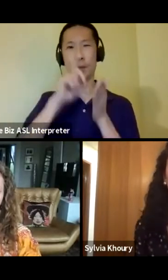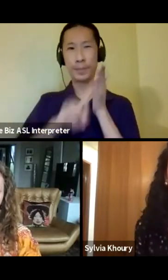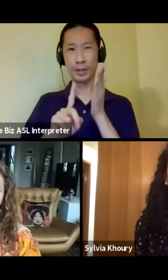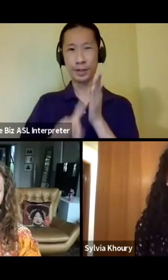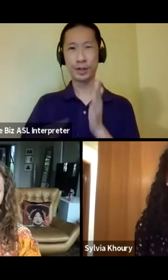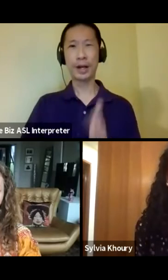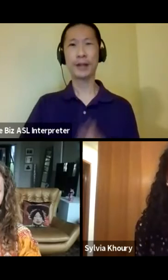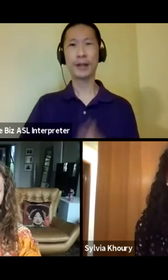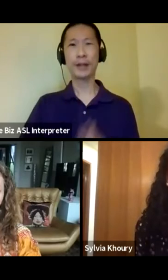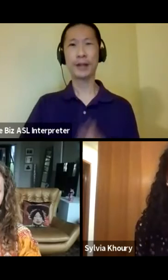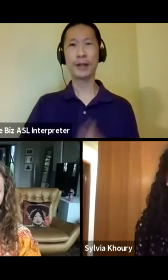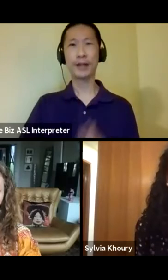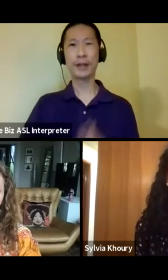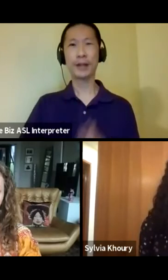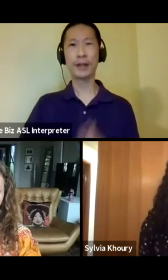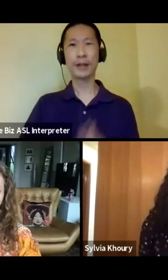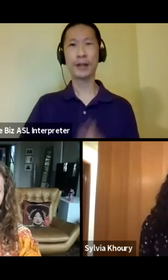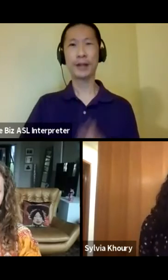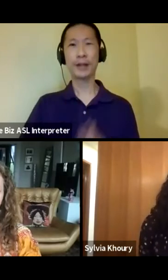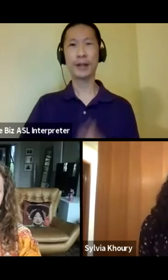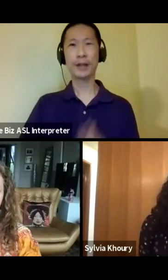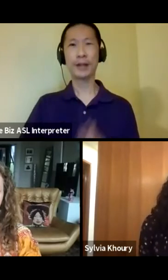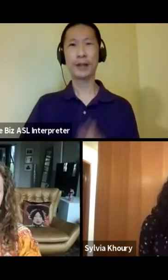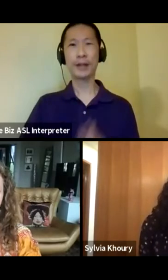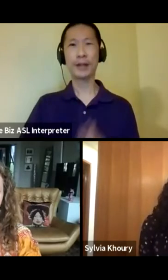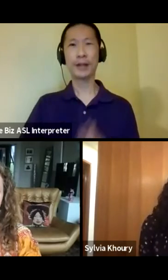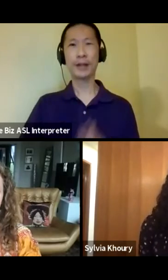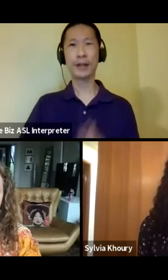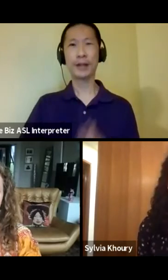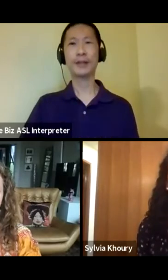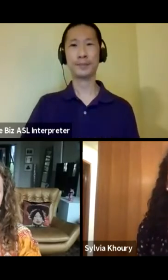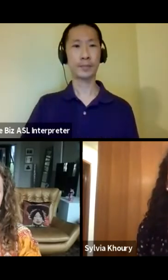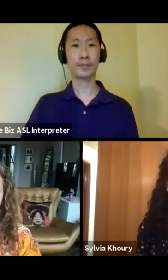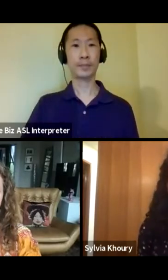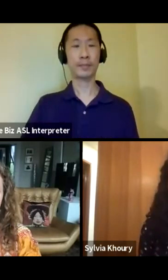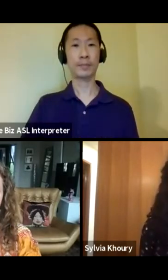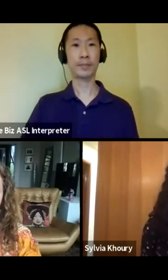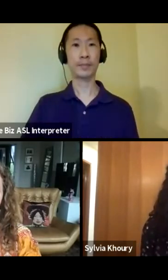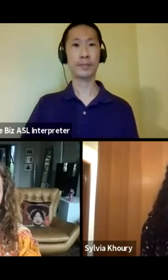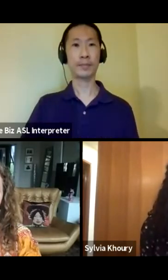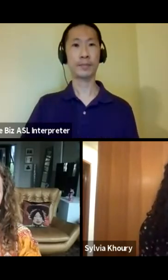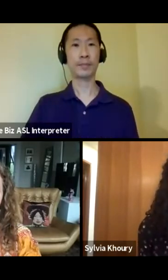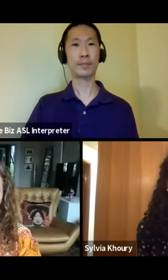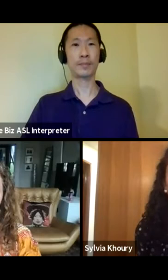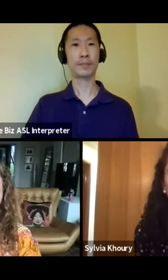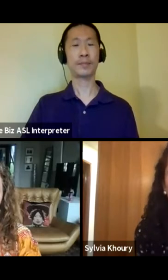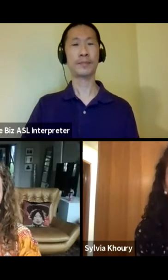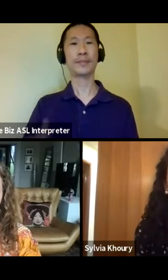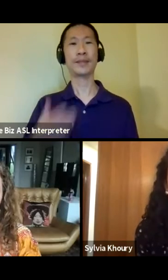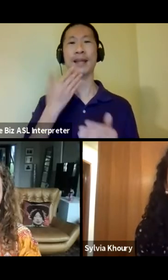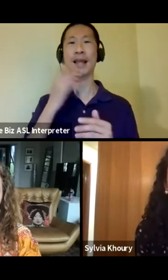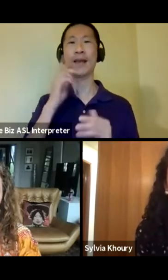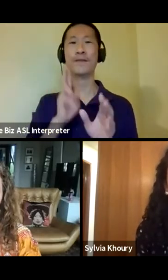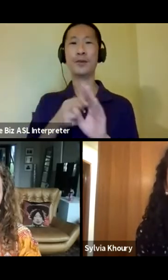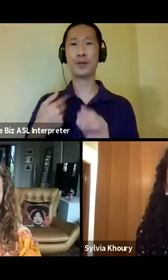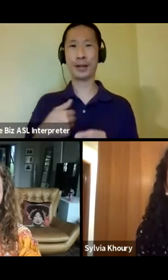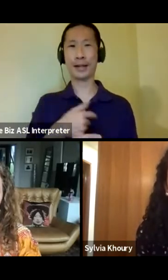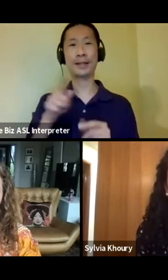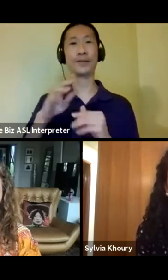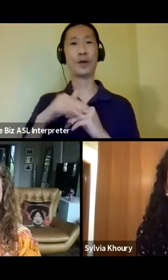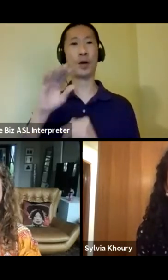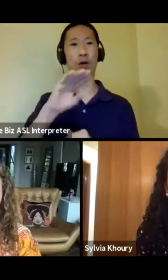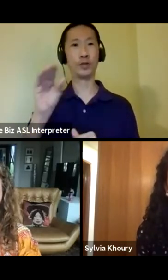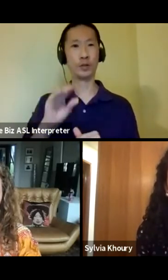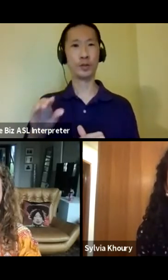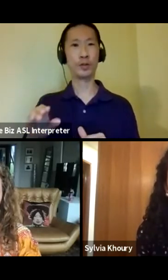wonderful okay hi everyone thank you so much for joining us uh those on zoom and